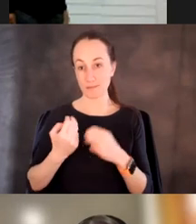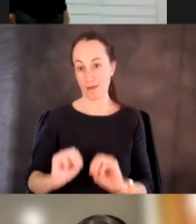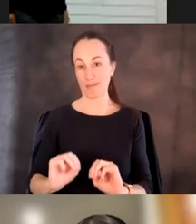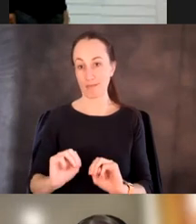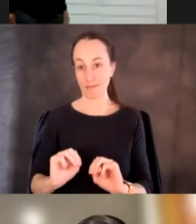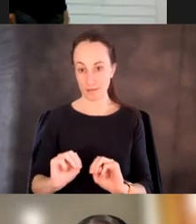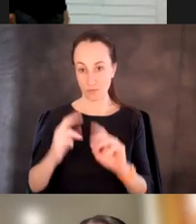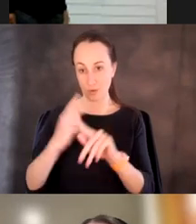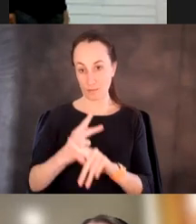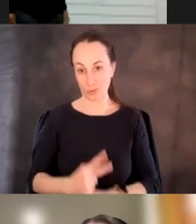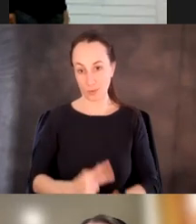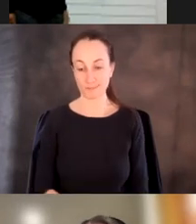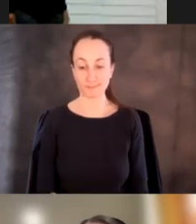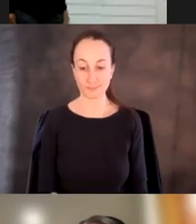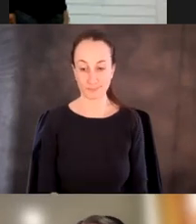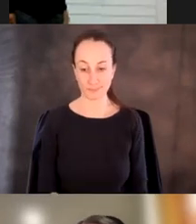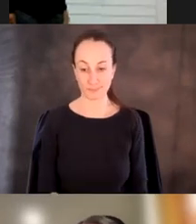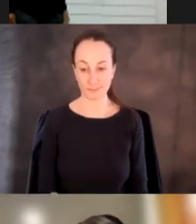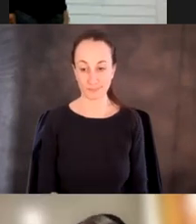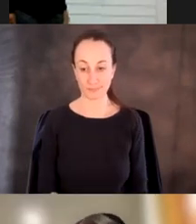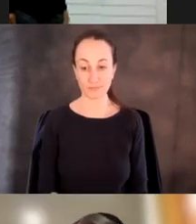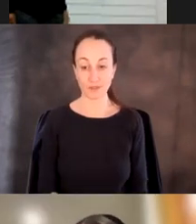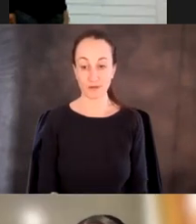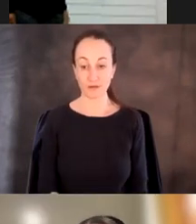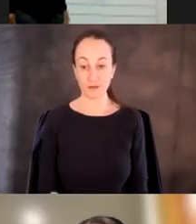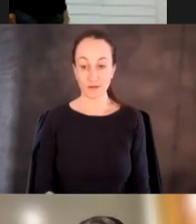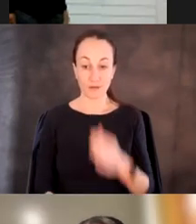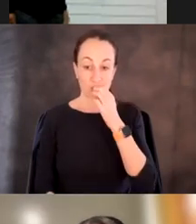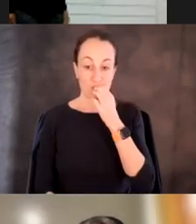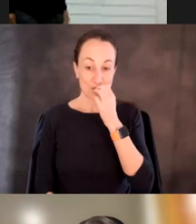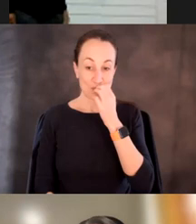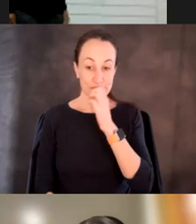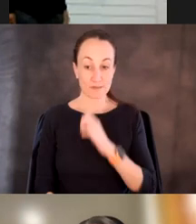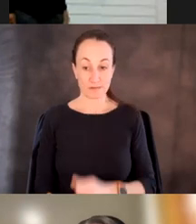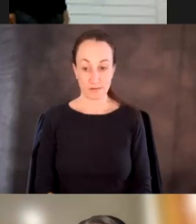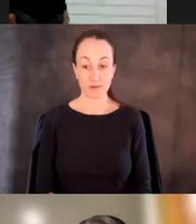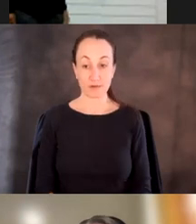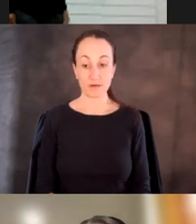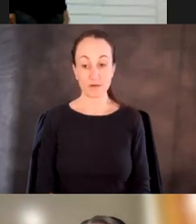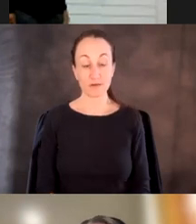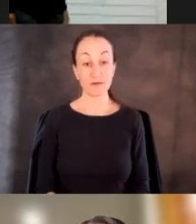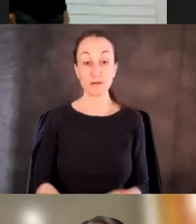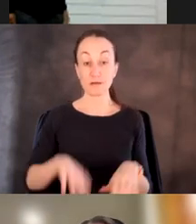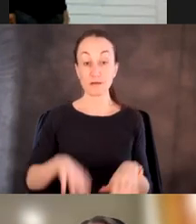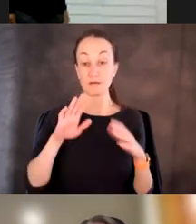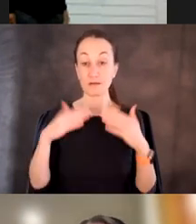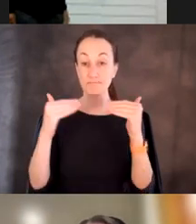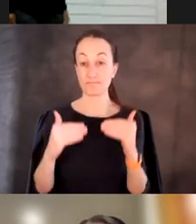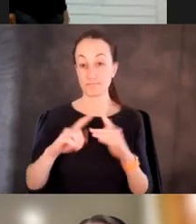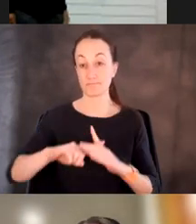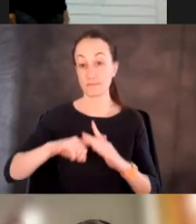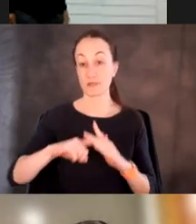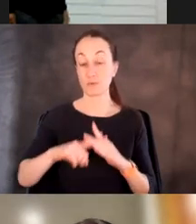computing. Um, the second step, once you have initiated an evolution with a library is to,